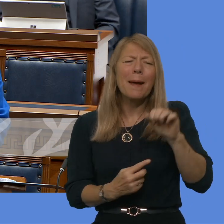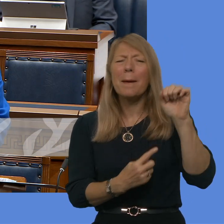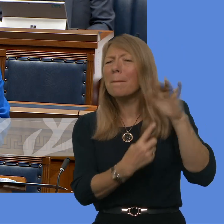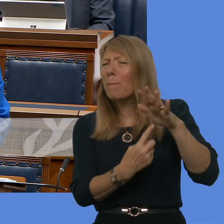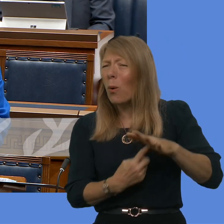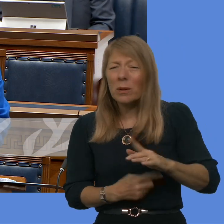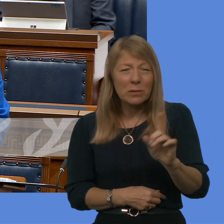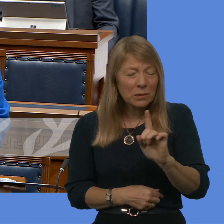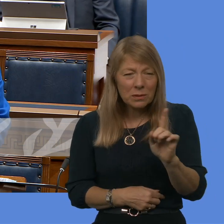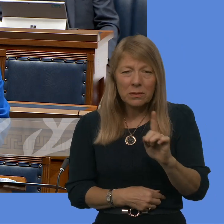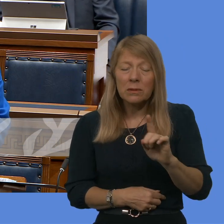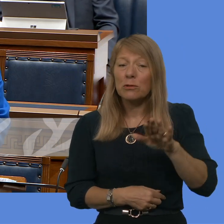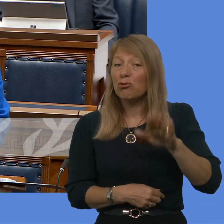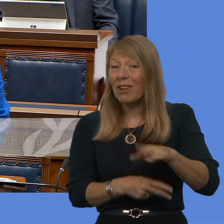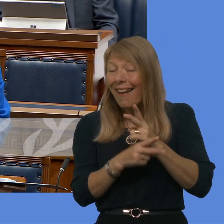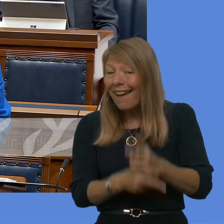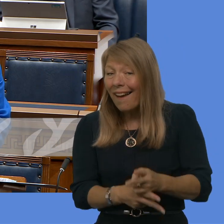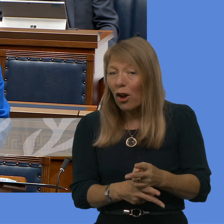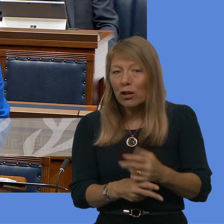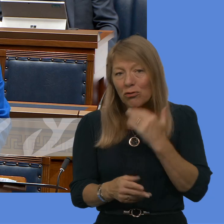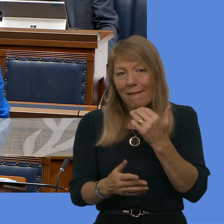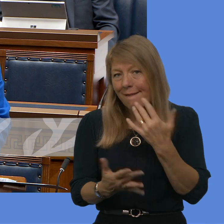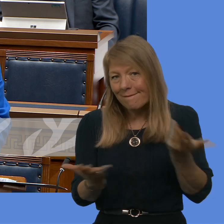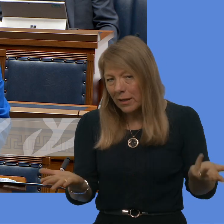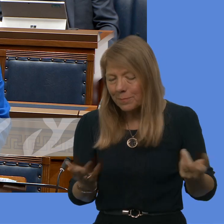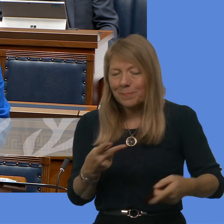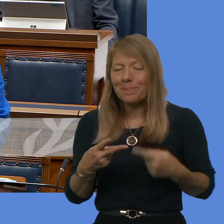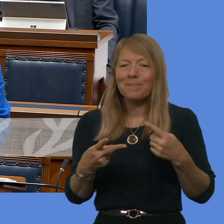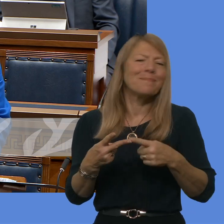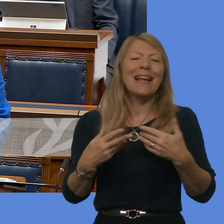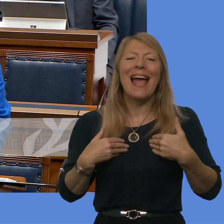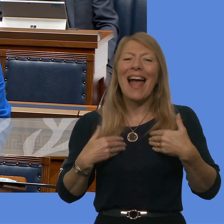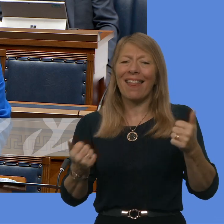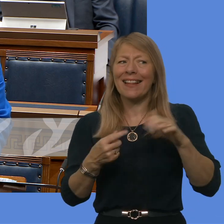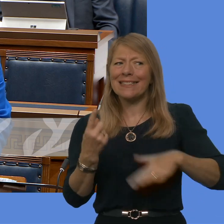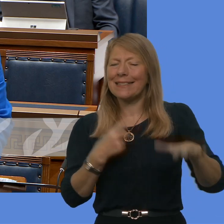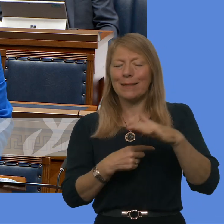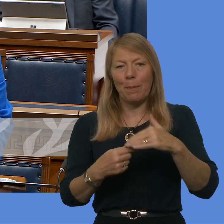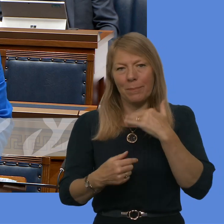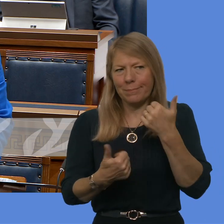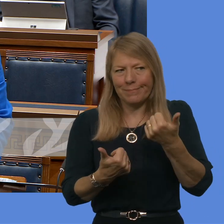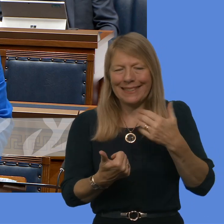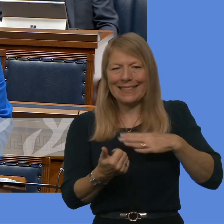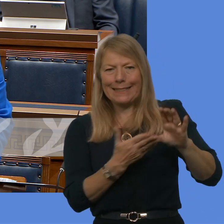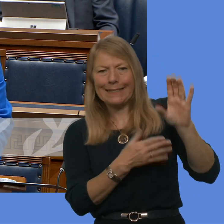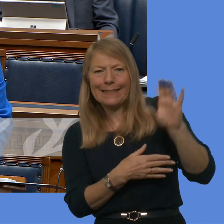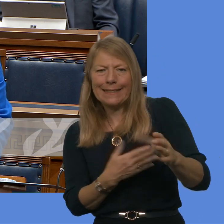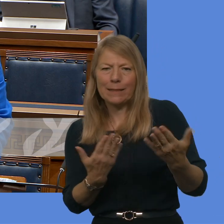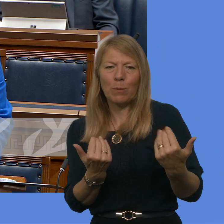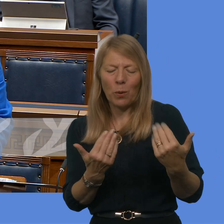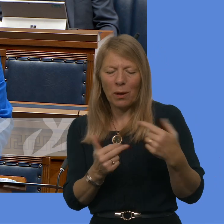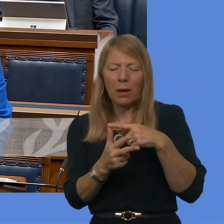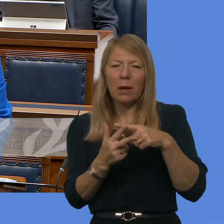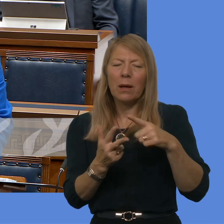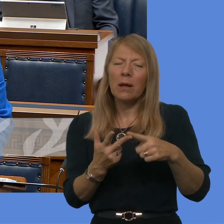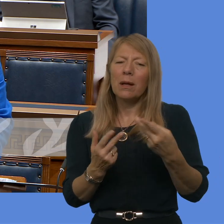of childcare, of tackling the big challenges within our health system, supporting those families with children with